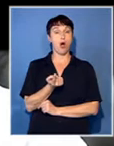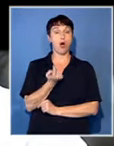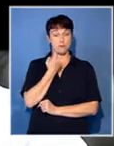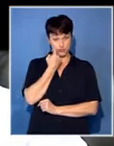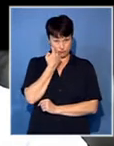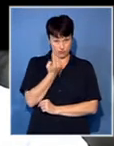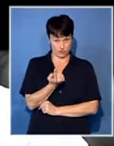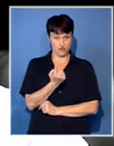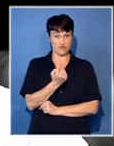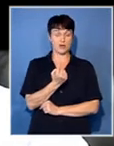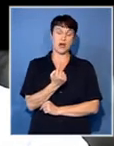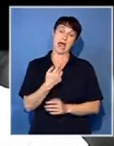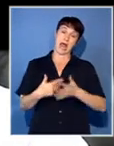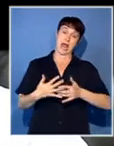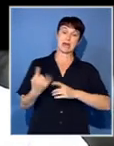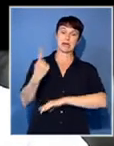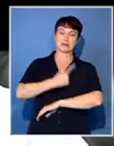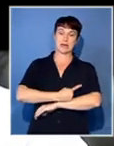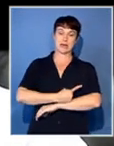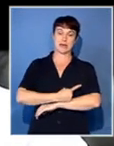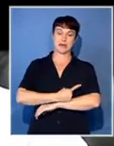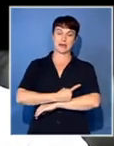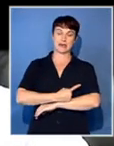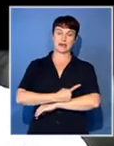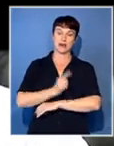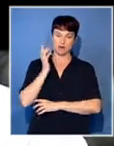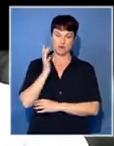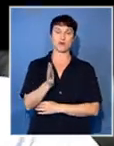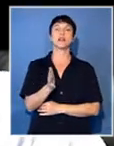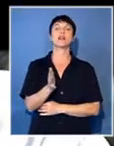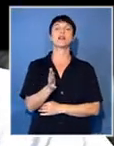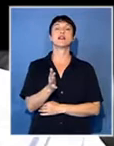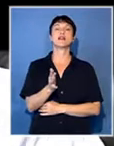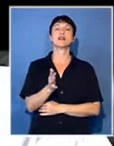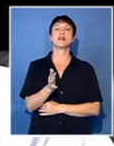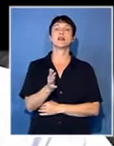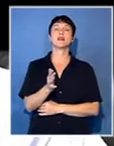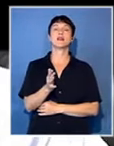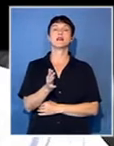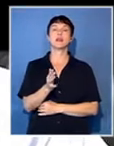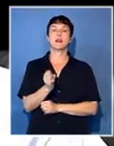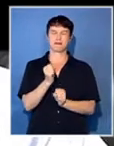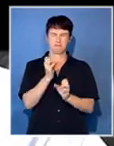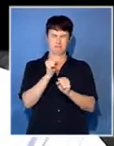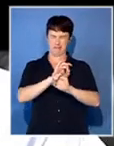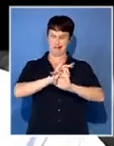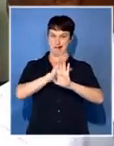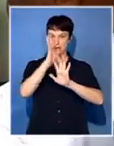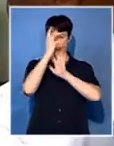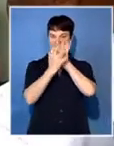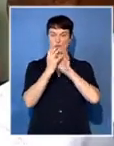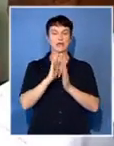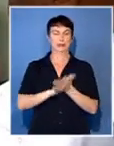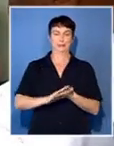tomorrow there will be no issue that will be confusing members anymore